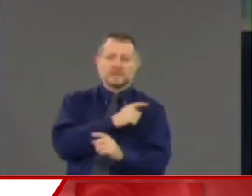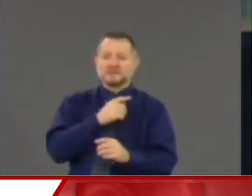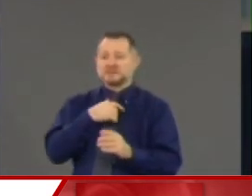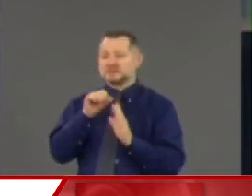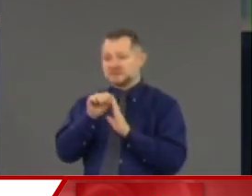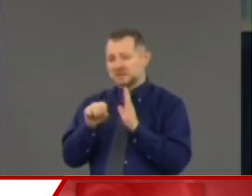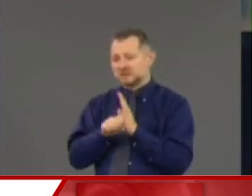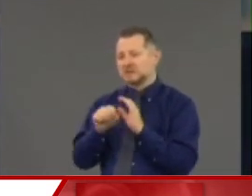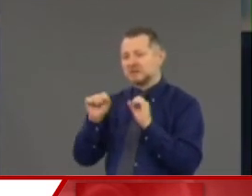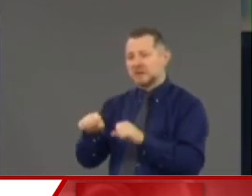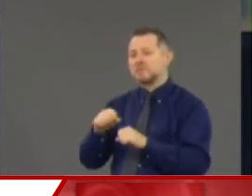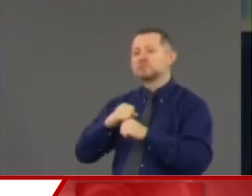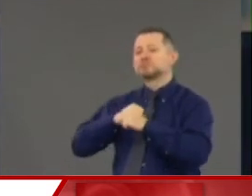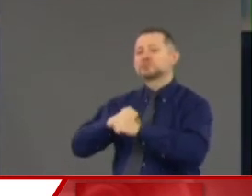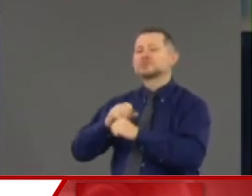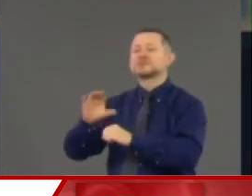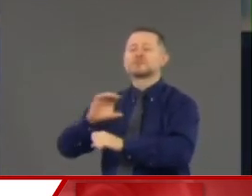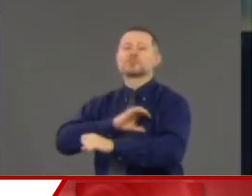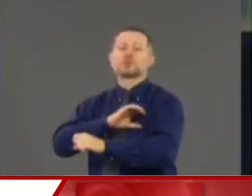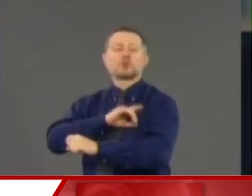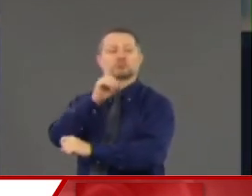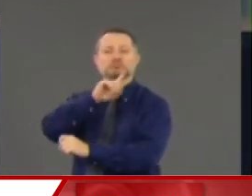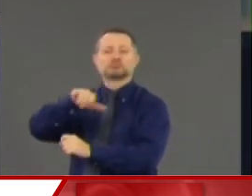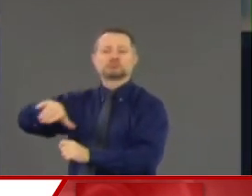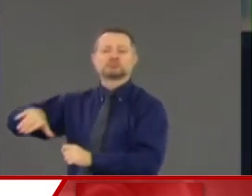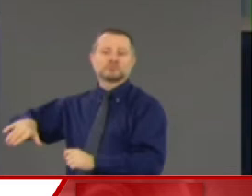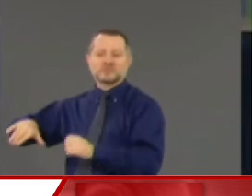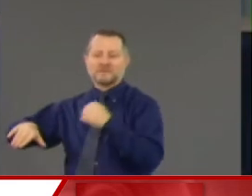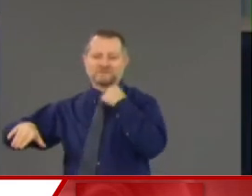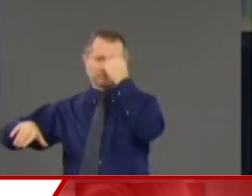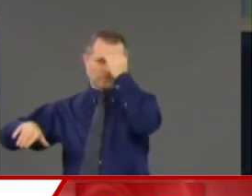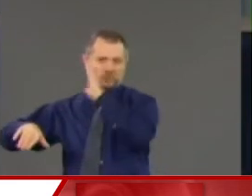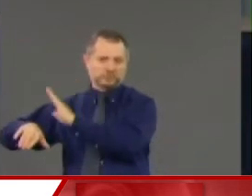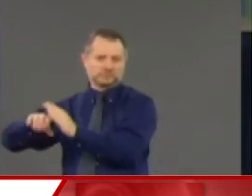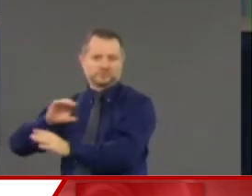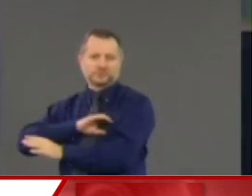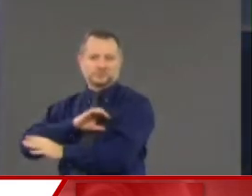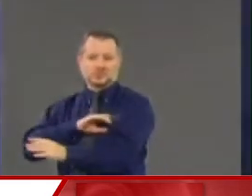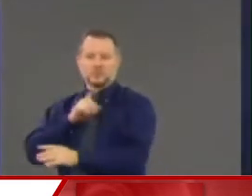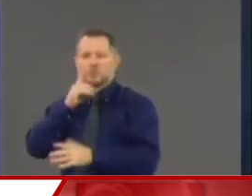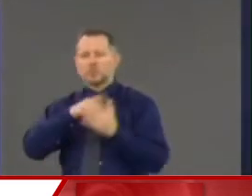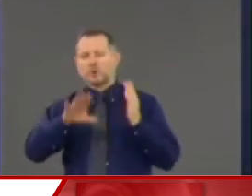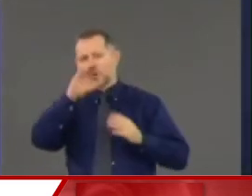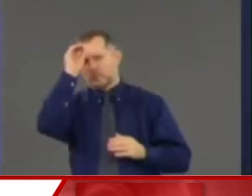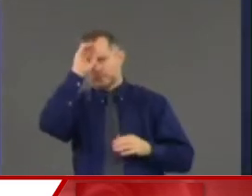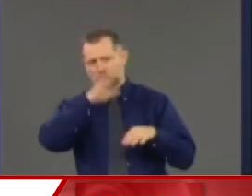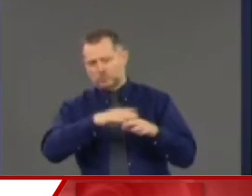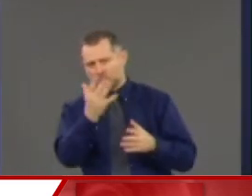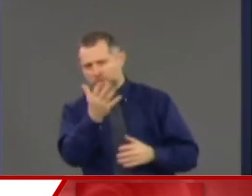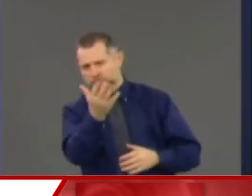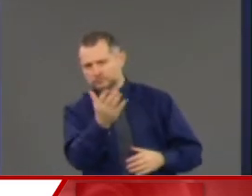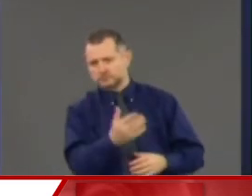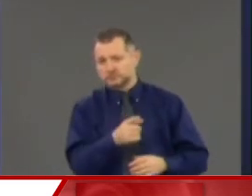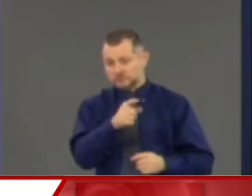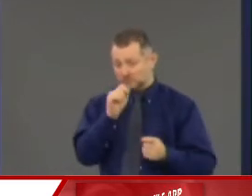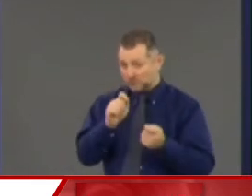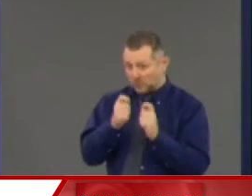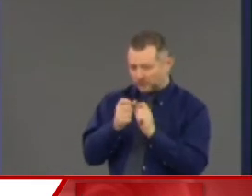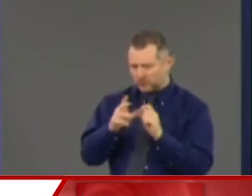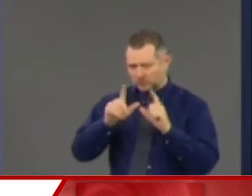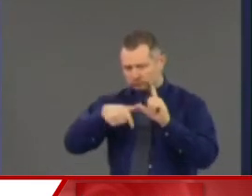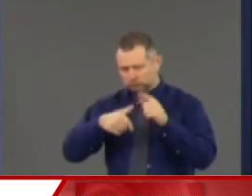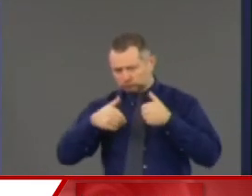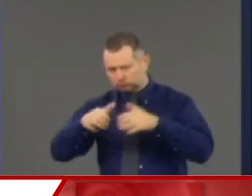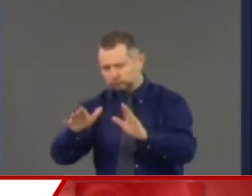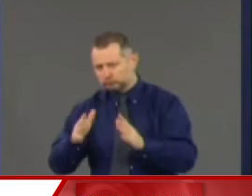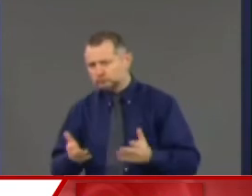shield officers' personal information. What's your position? Amend, appeal, leave a loan? Look, my